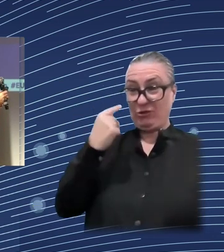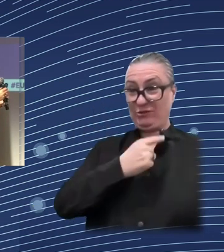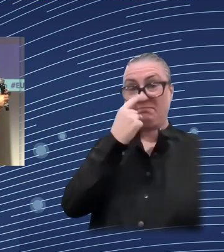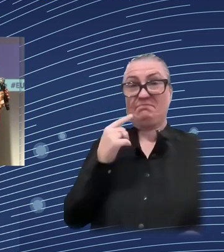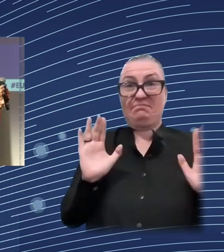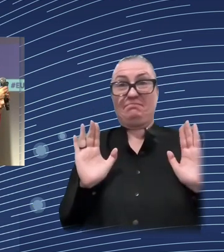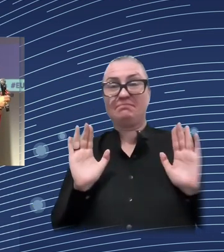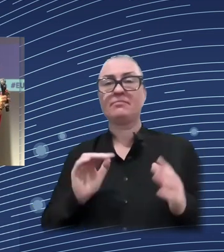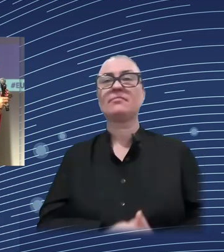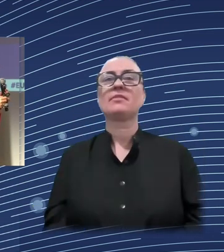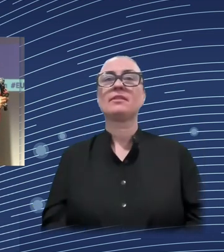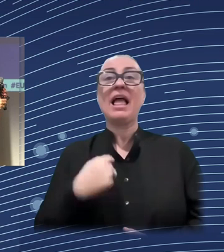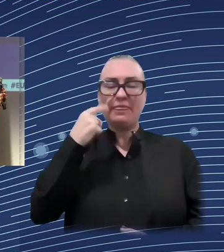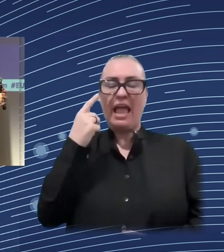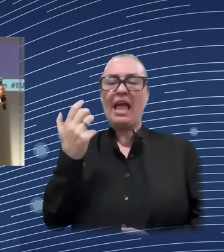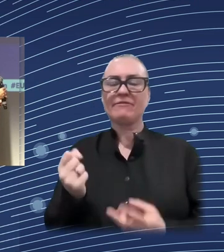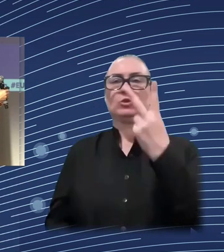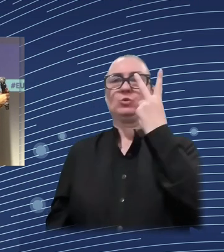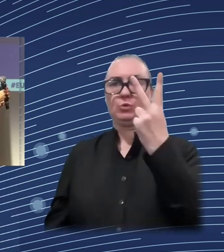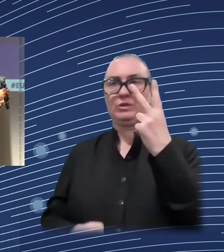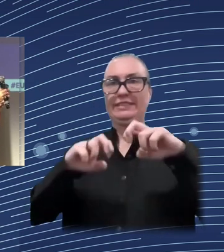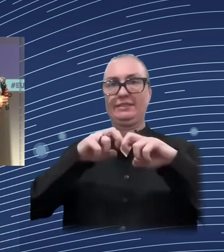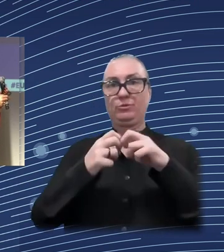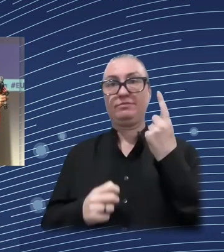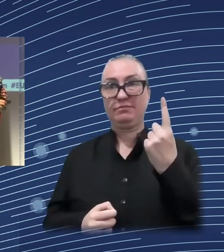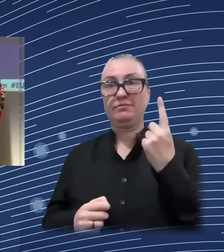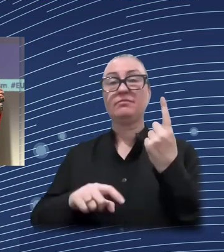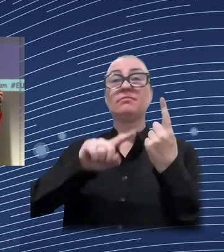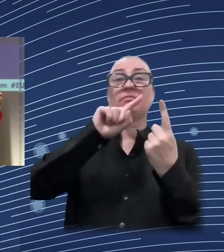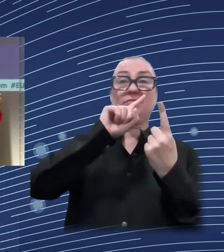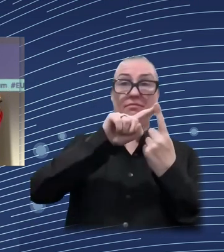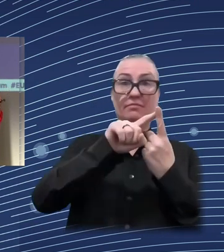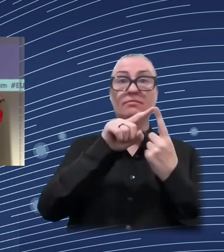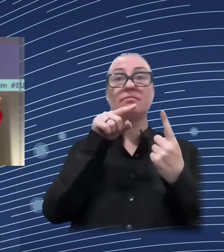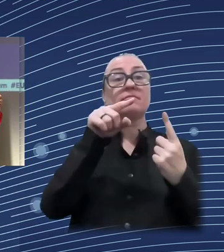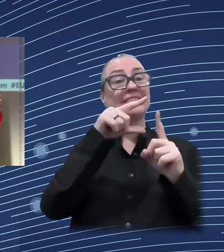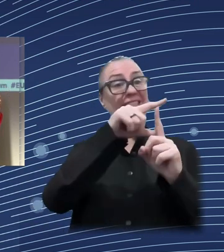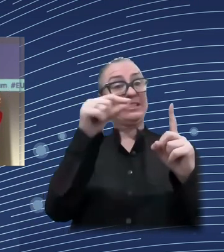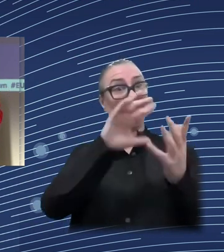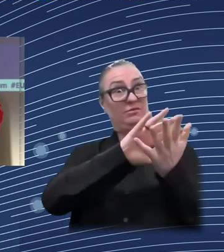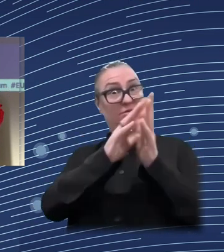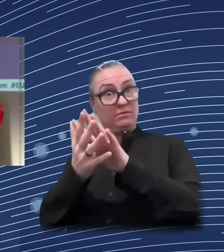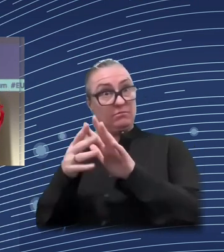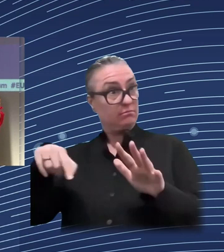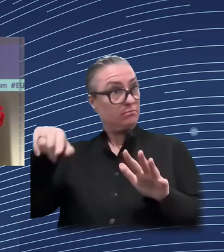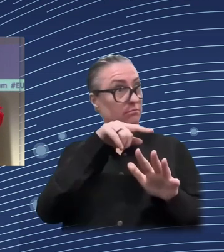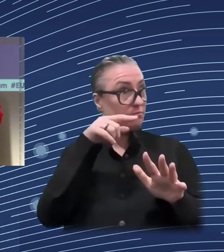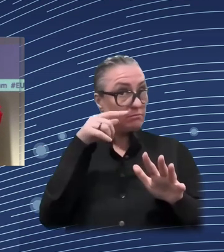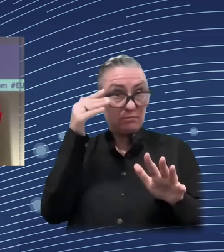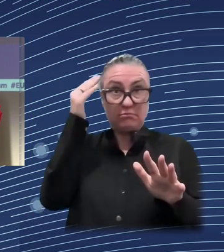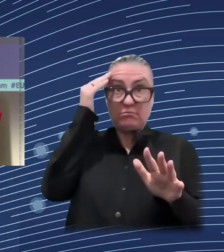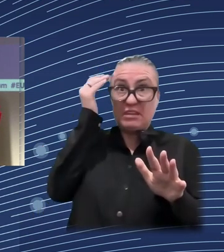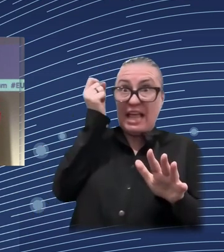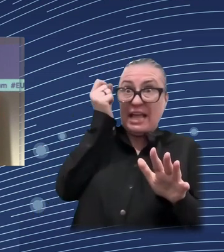automation, now we are understanding it better. Artificial intelligence, I think, honestly, we have no clue.